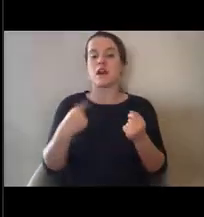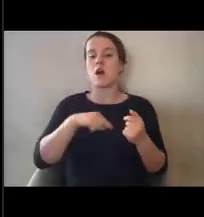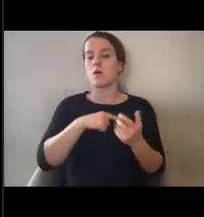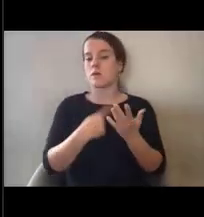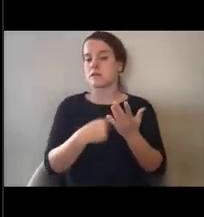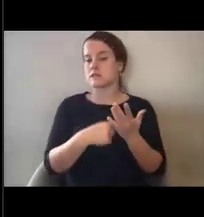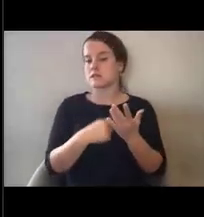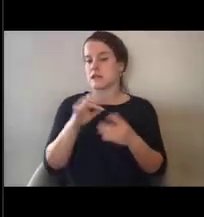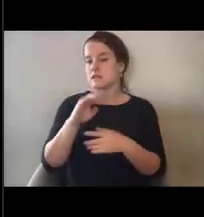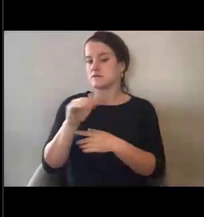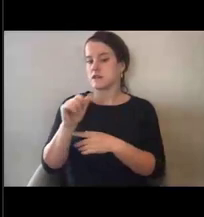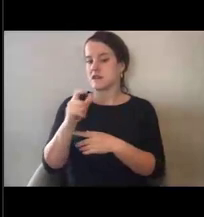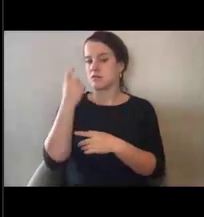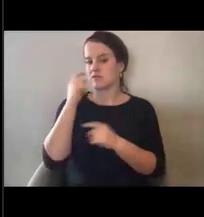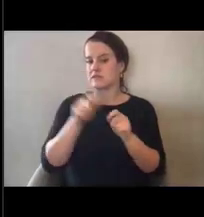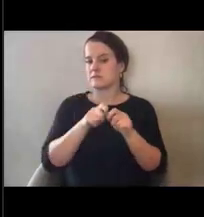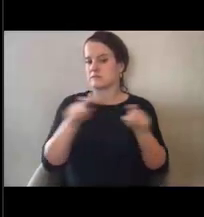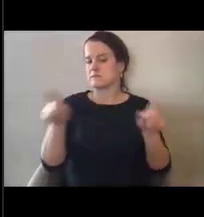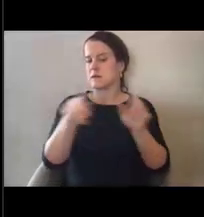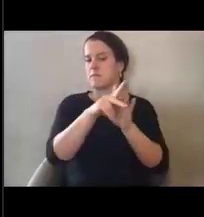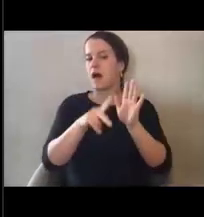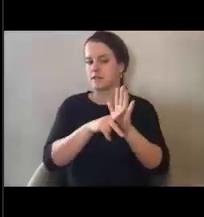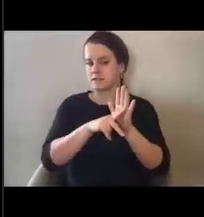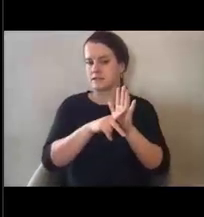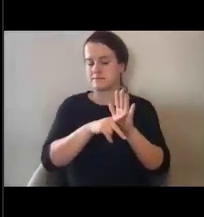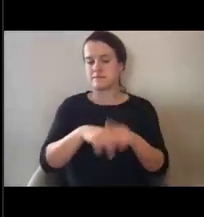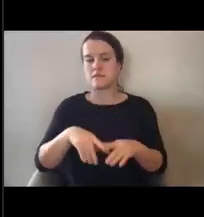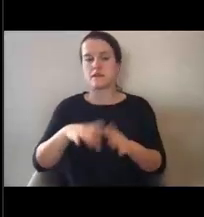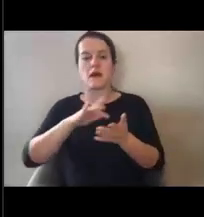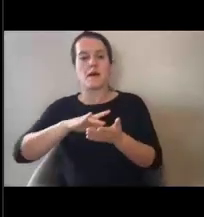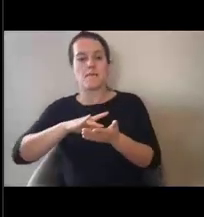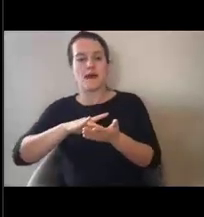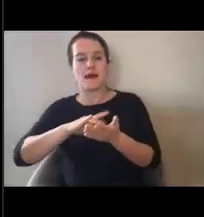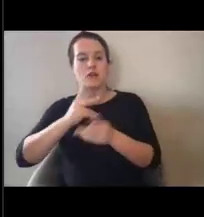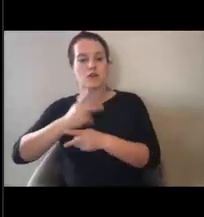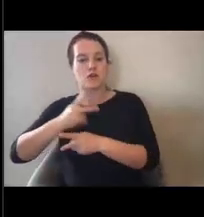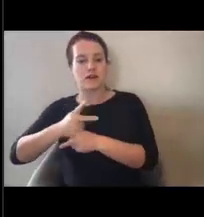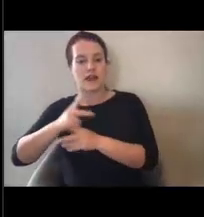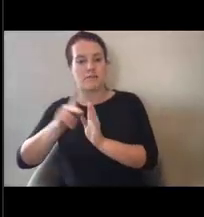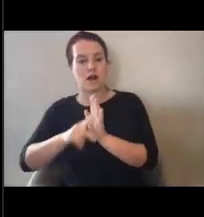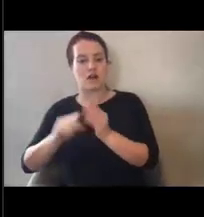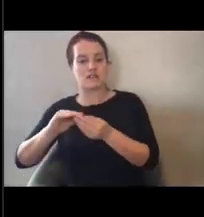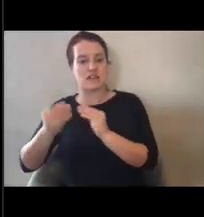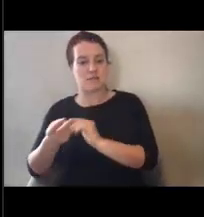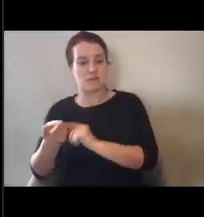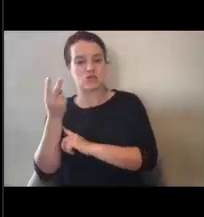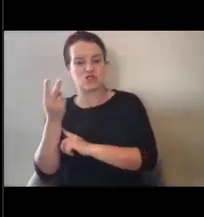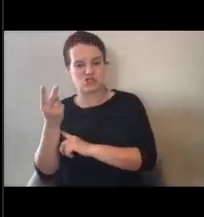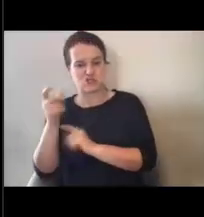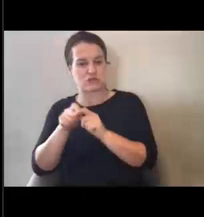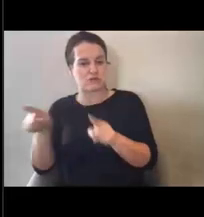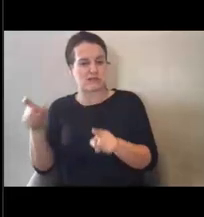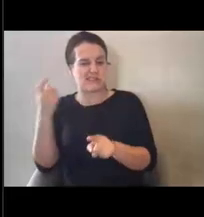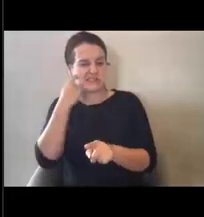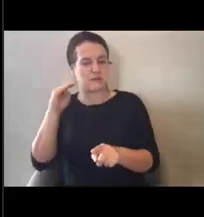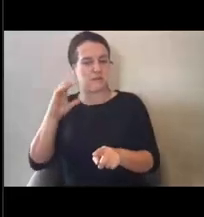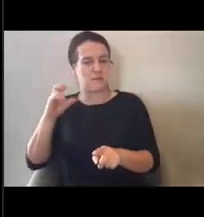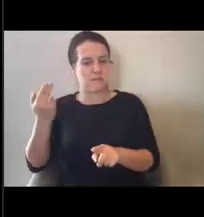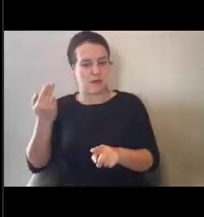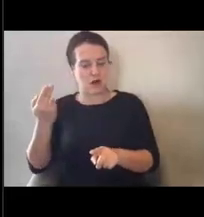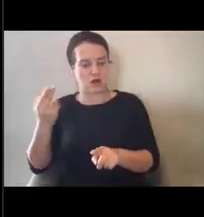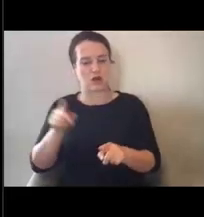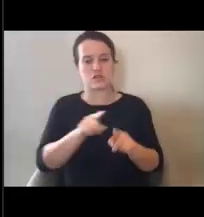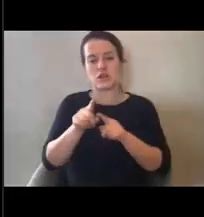recently released policies, our Medical Care Policy Version 2, which was released in March, and the Safe